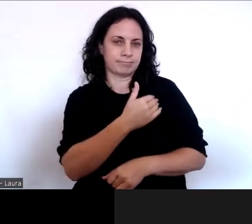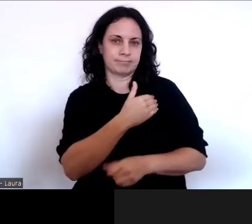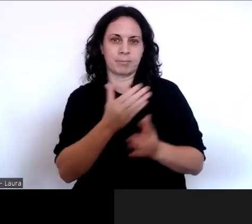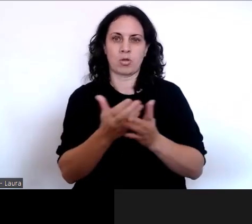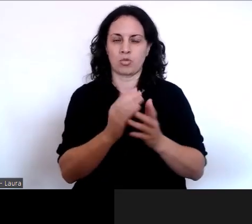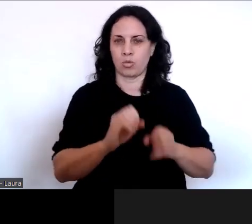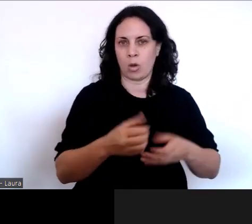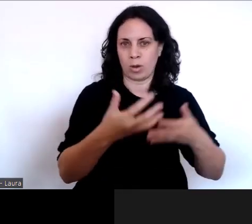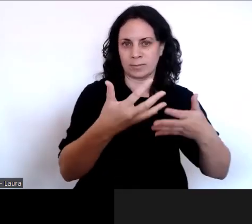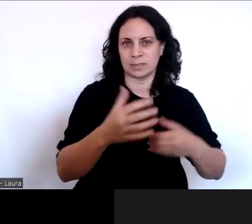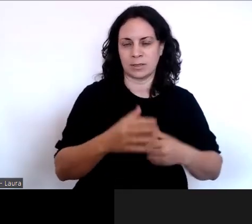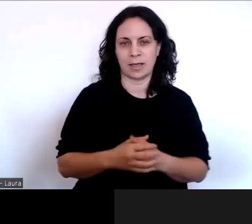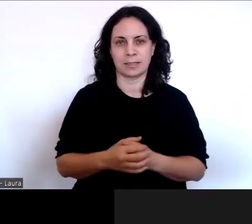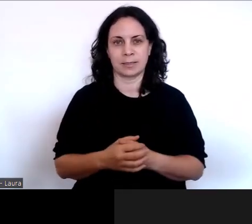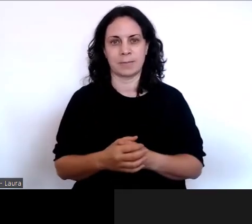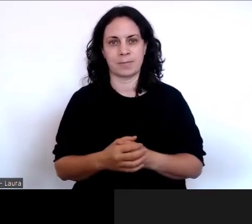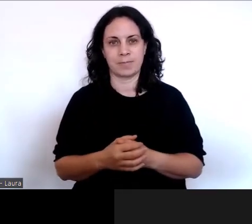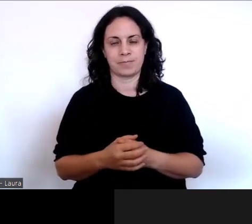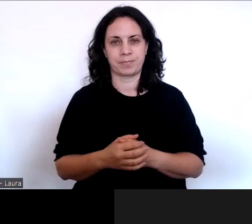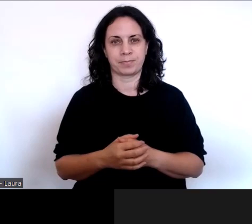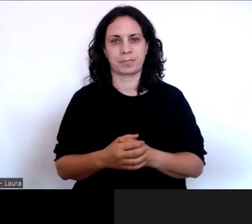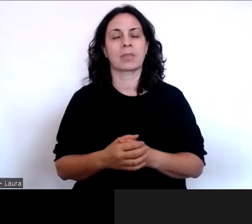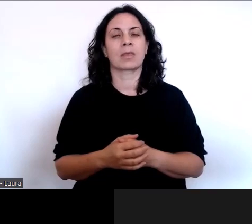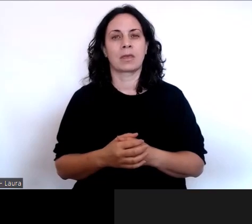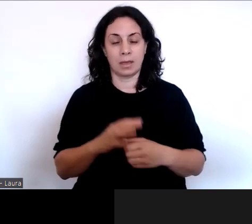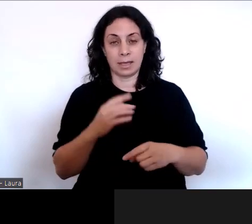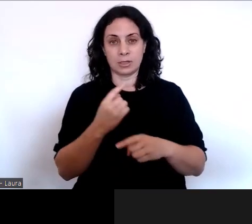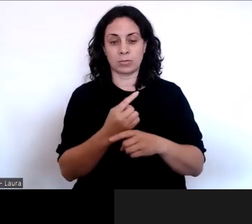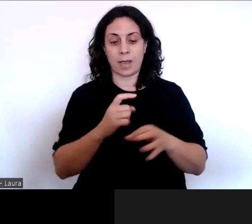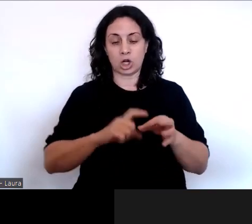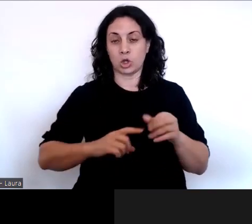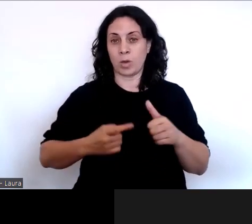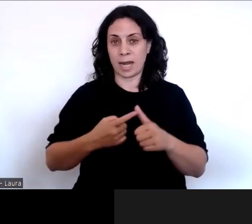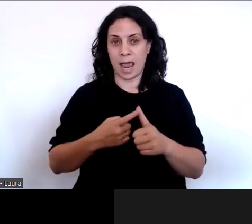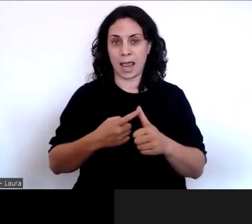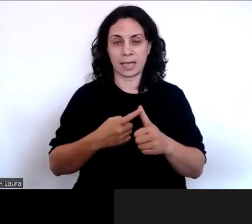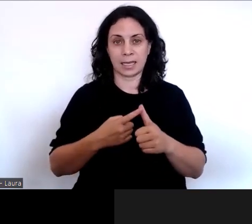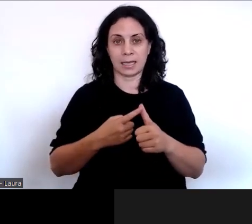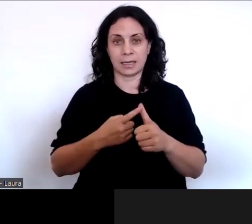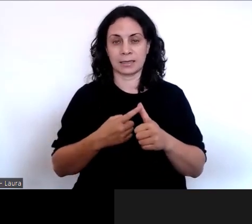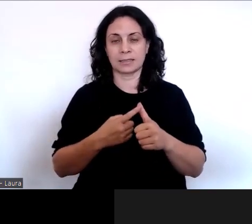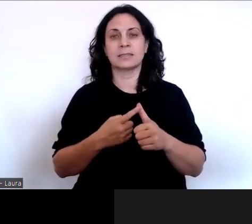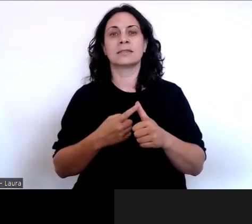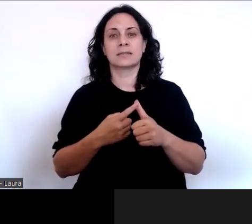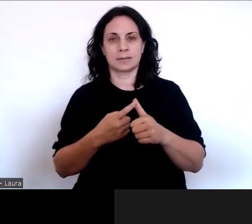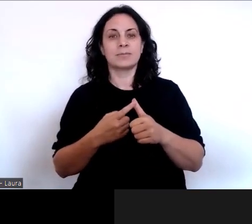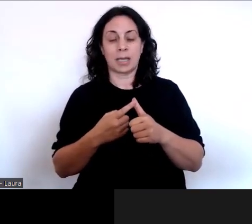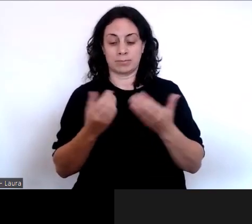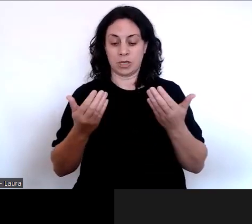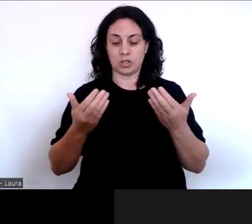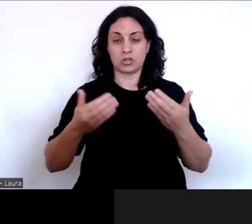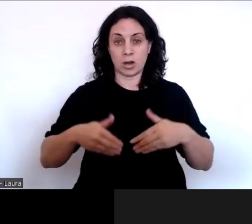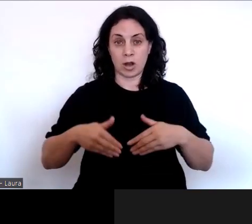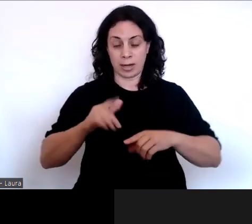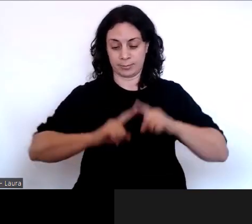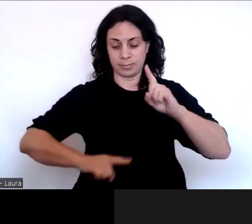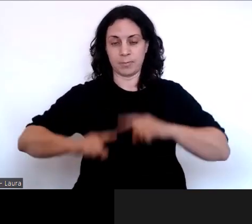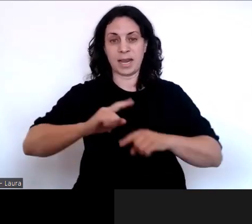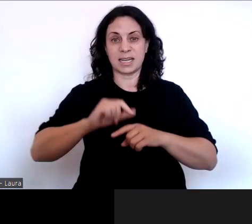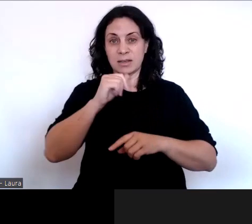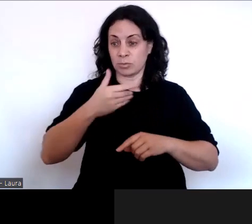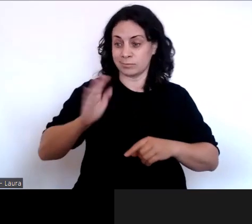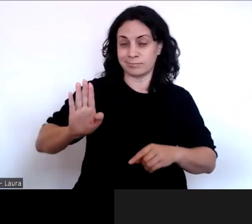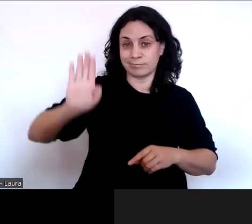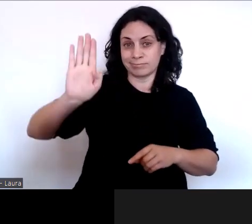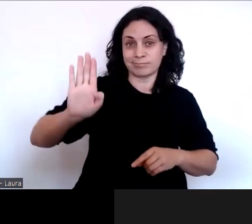note on the Q&A function is that we won't be using the other functions like raising hands. So if you do have a question